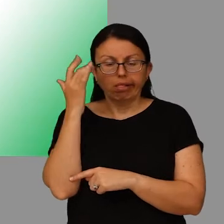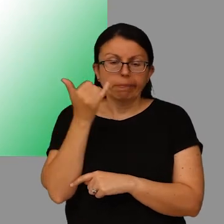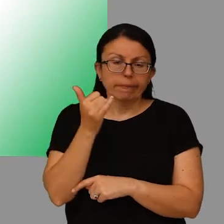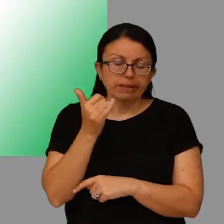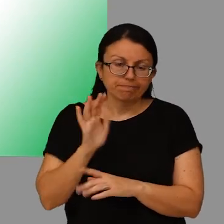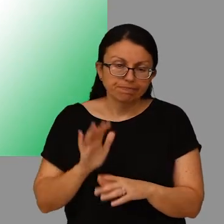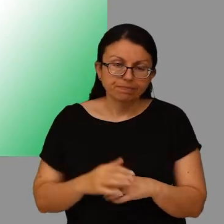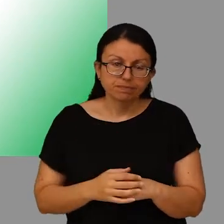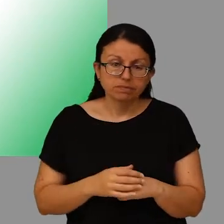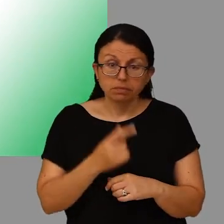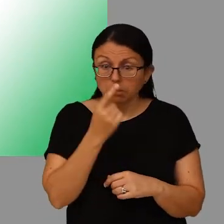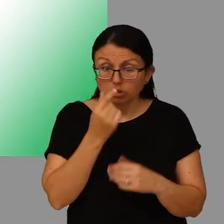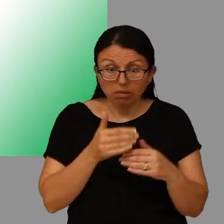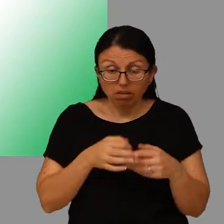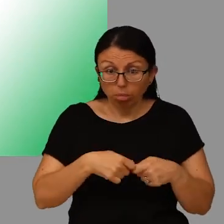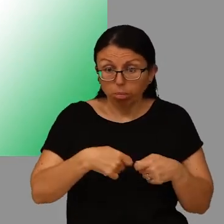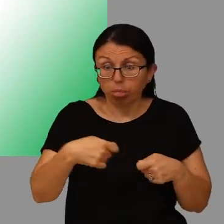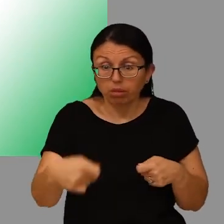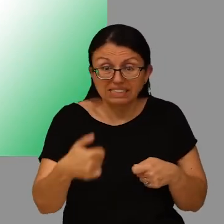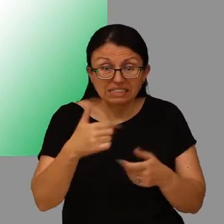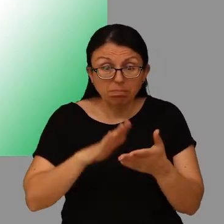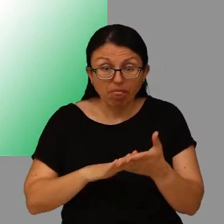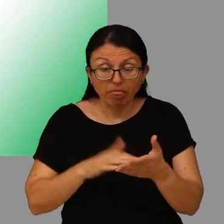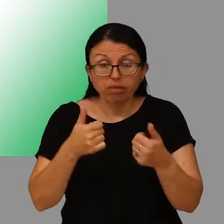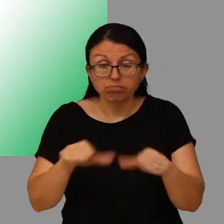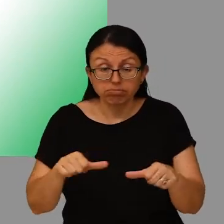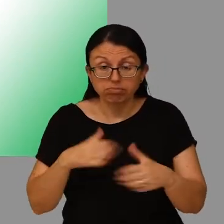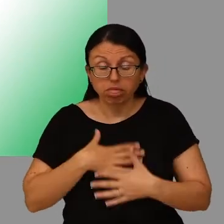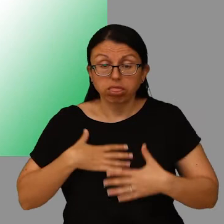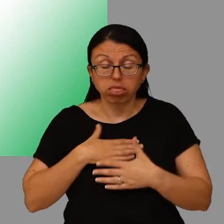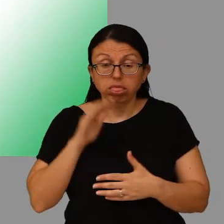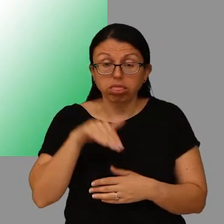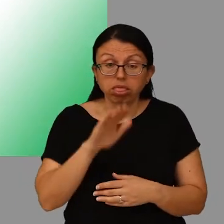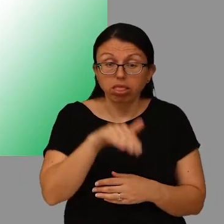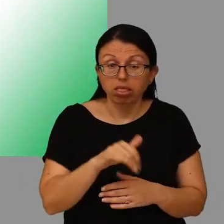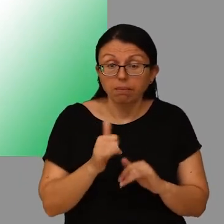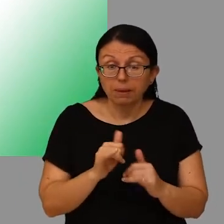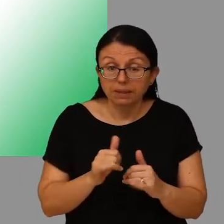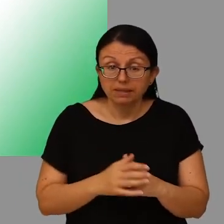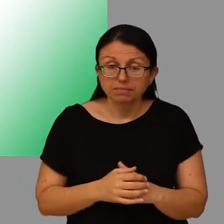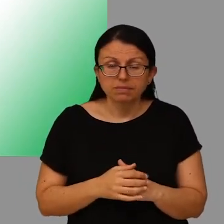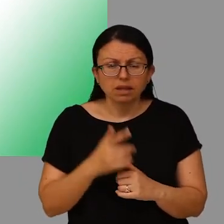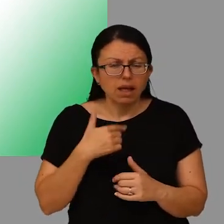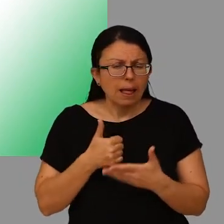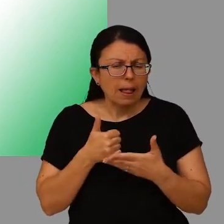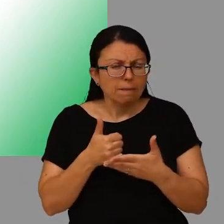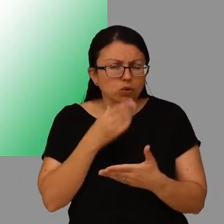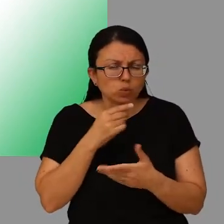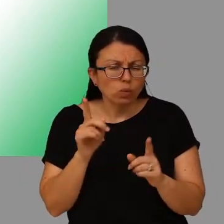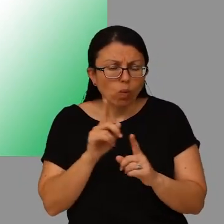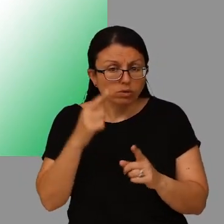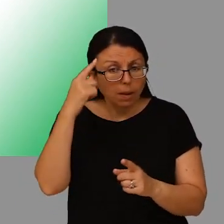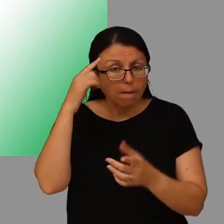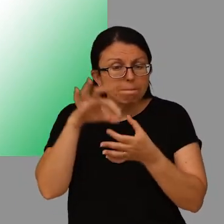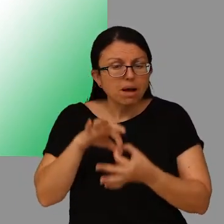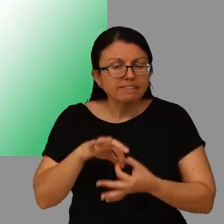scenario six months down the line. What can be helpful under these circumstances is to practice something called